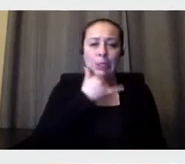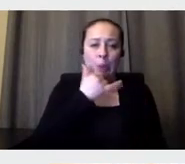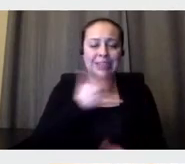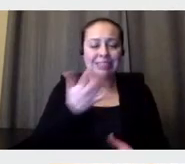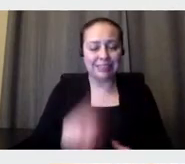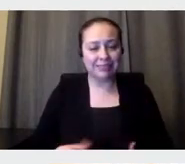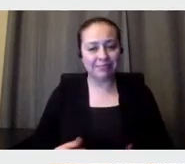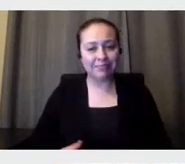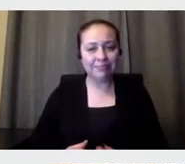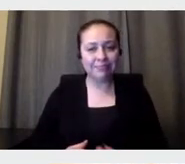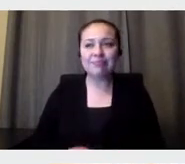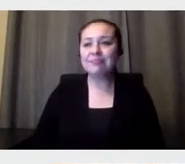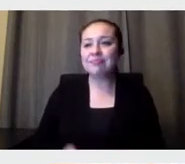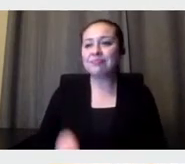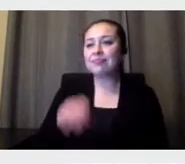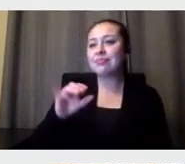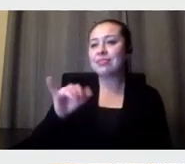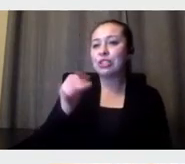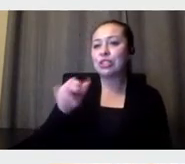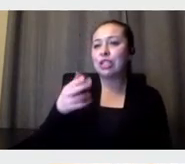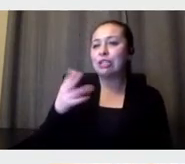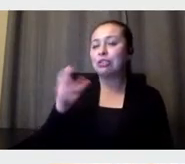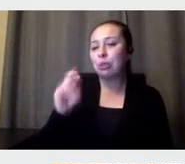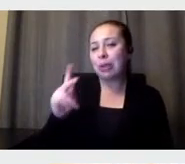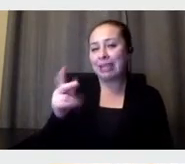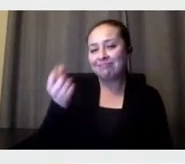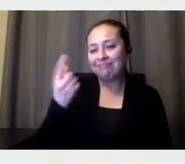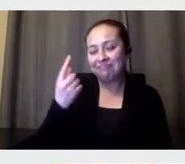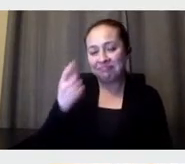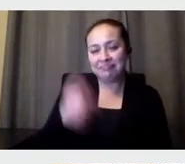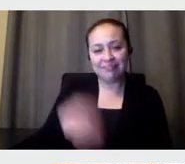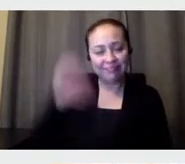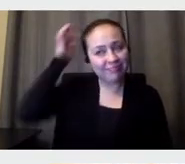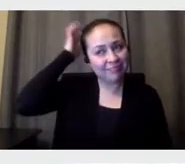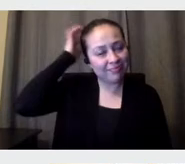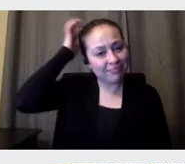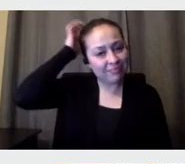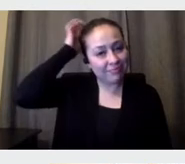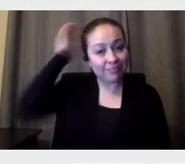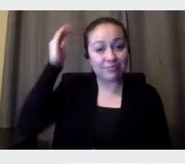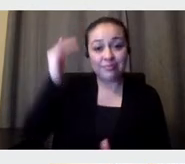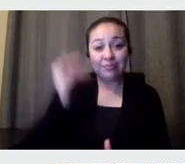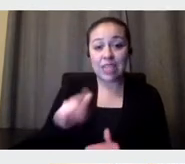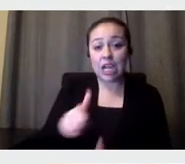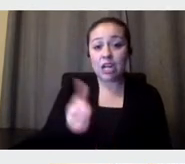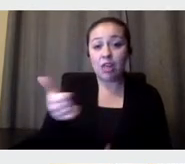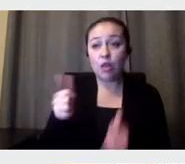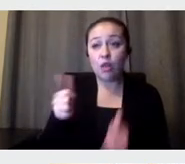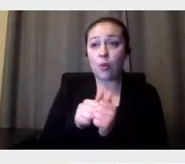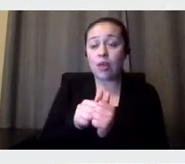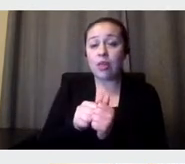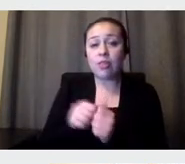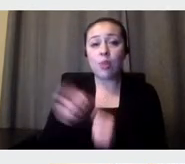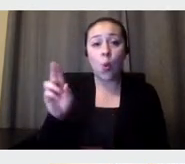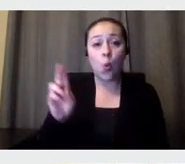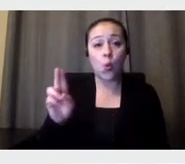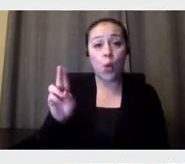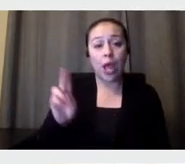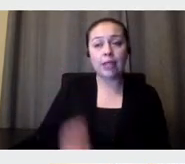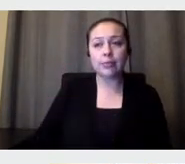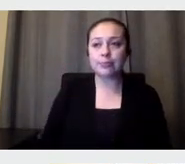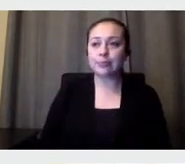Okay. Fair enough. Um, another one dealing with, uh, think, Uruguay, um,